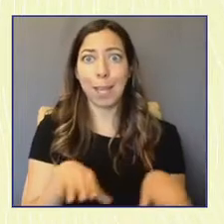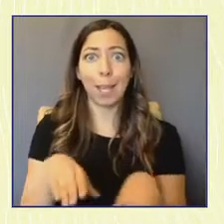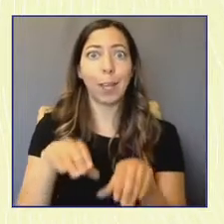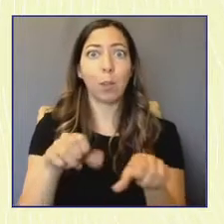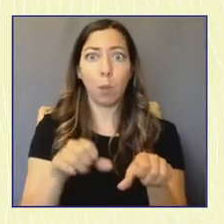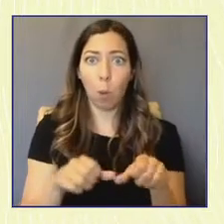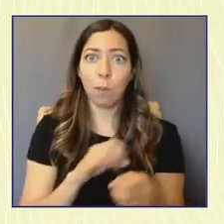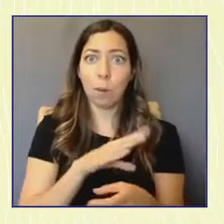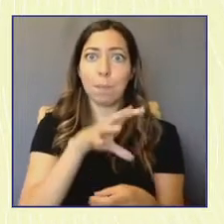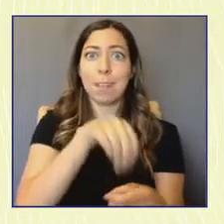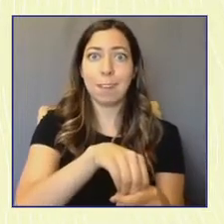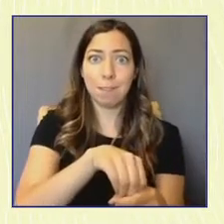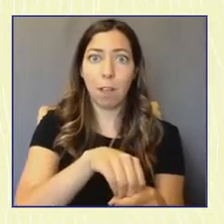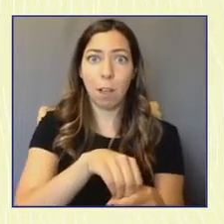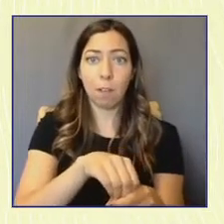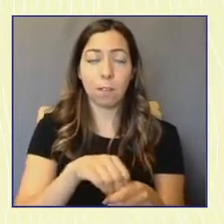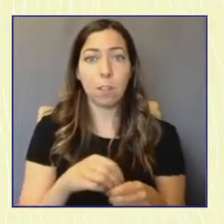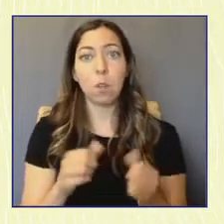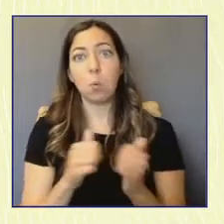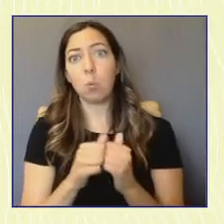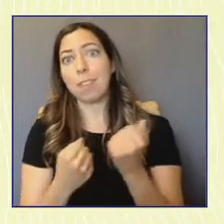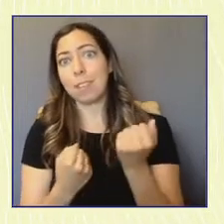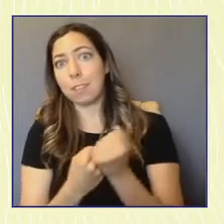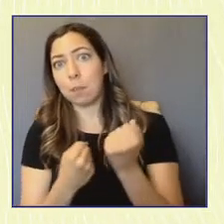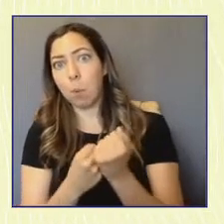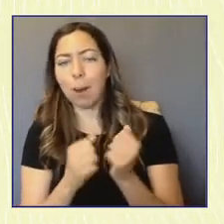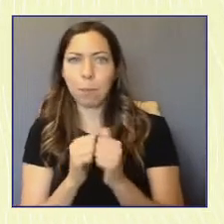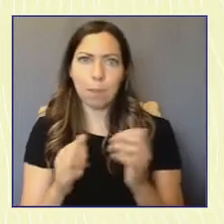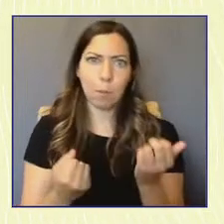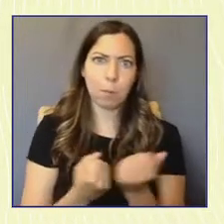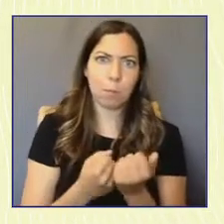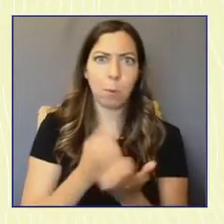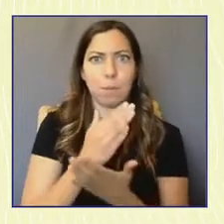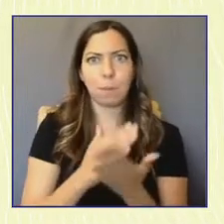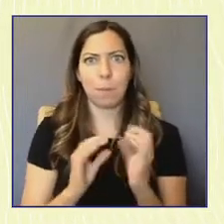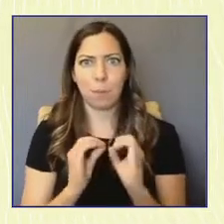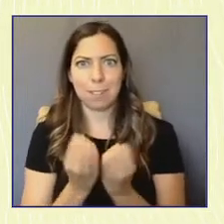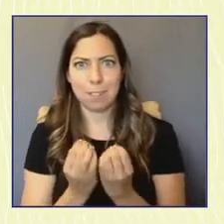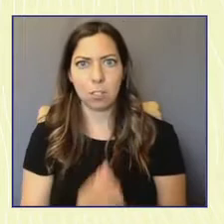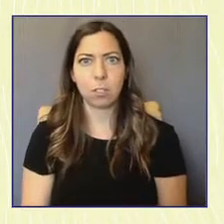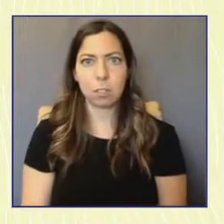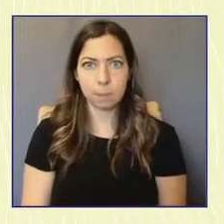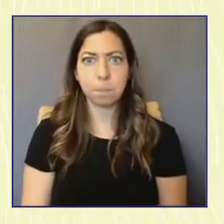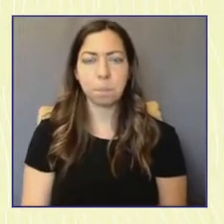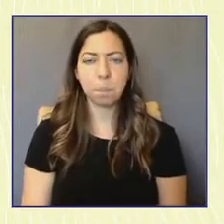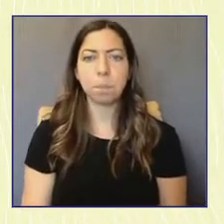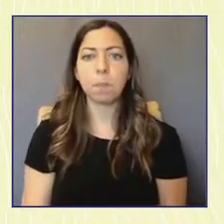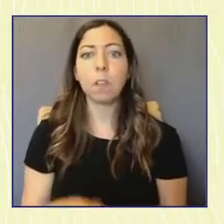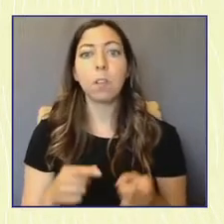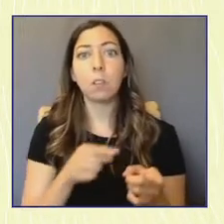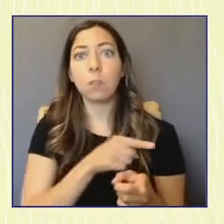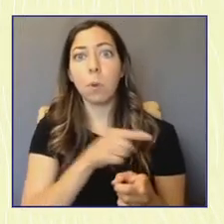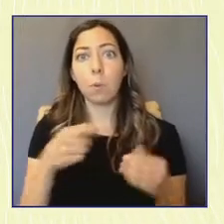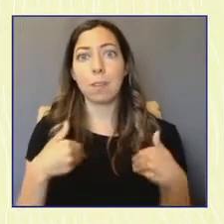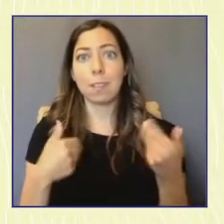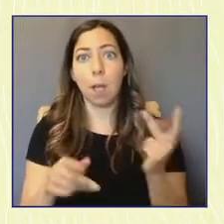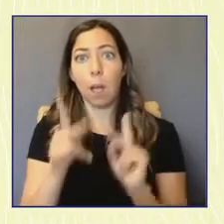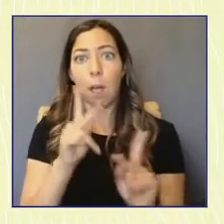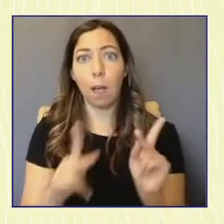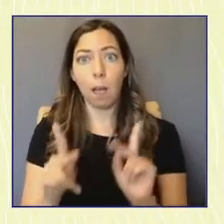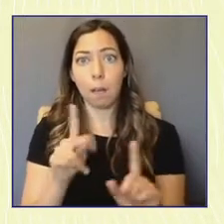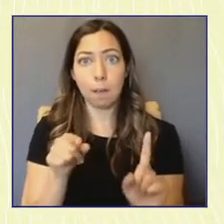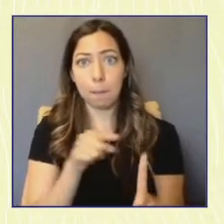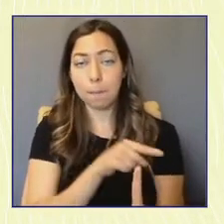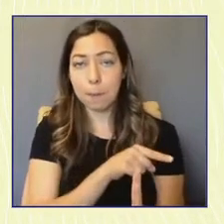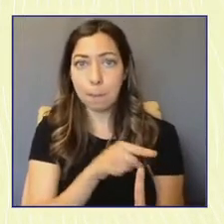democratic institutions. In all of this work, we should be looking to take our cues from young people, to meet them where they are, to